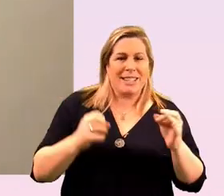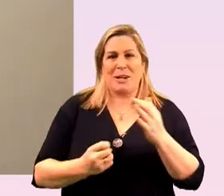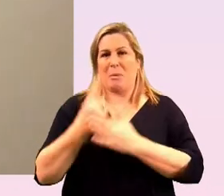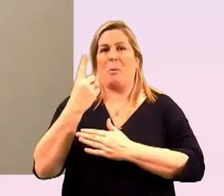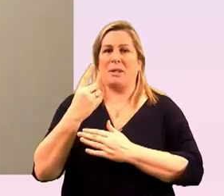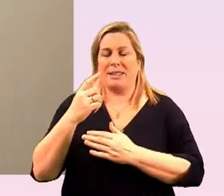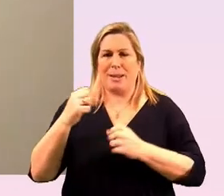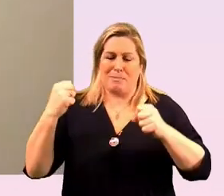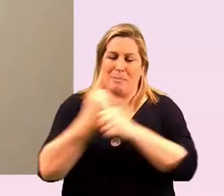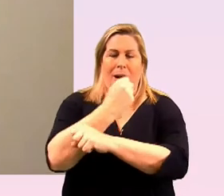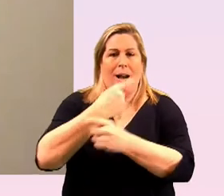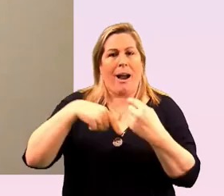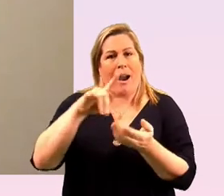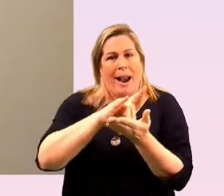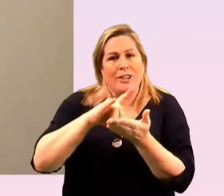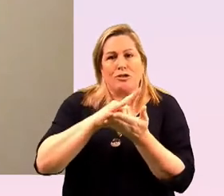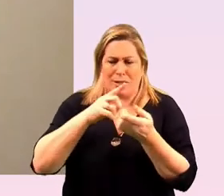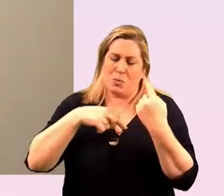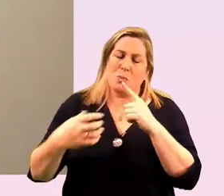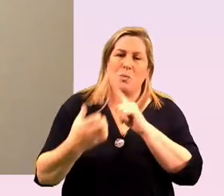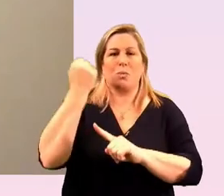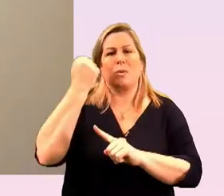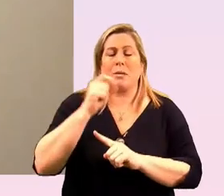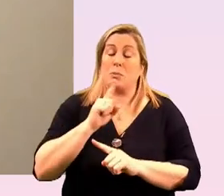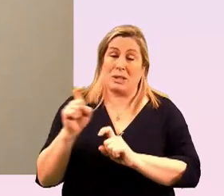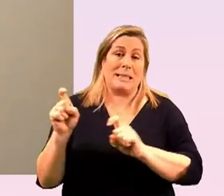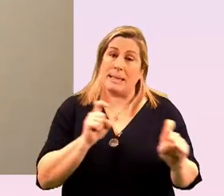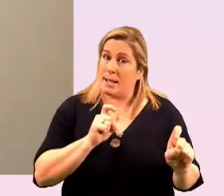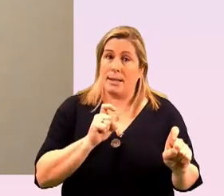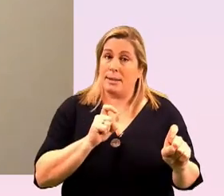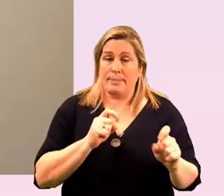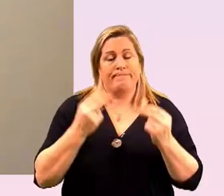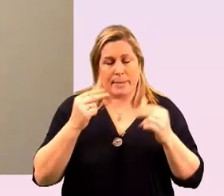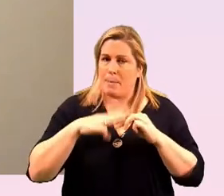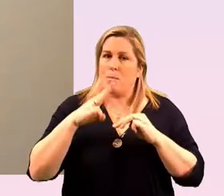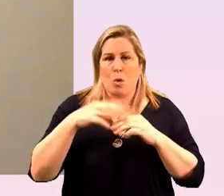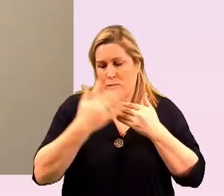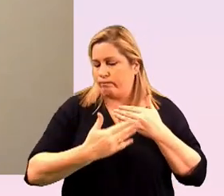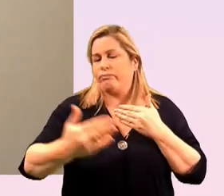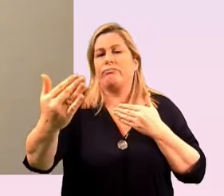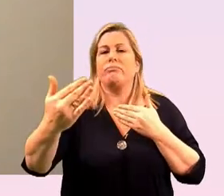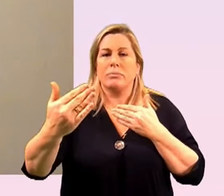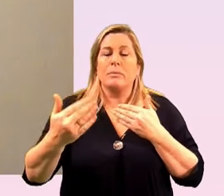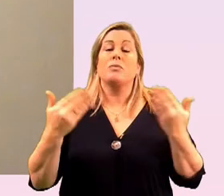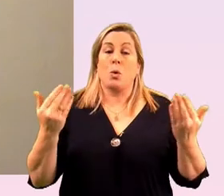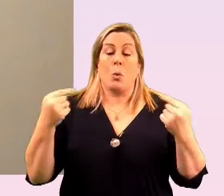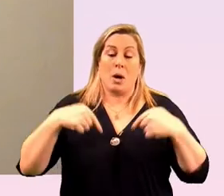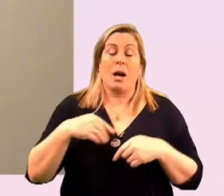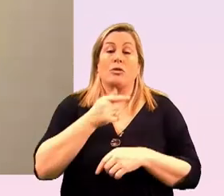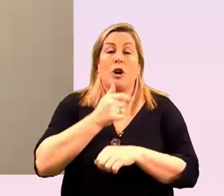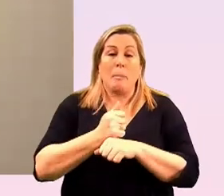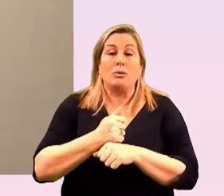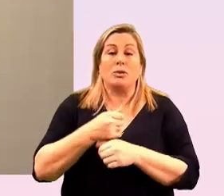progress we we are aware um of of still what needs to be done so uh we're here to talk about